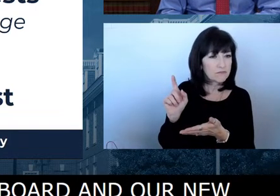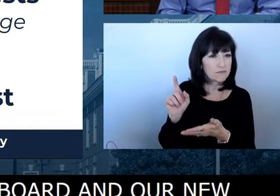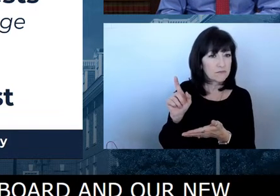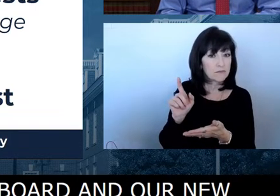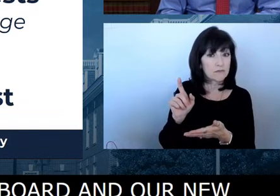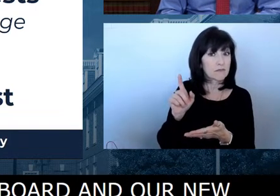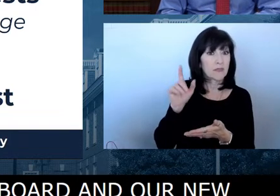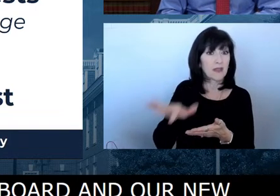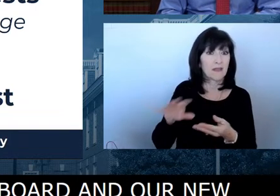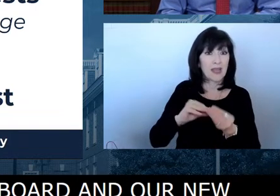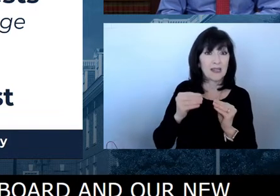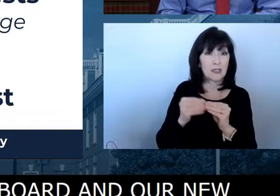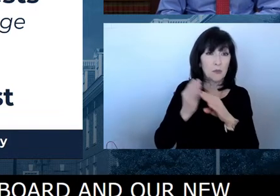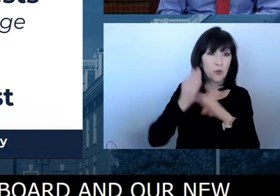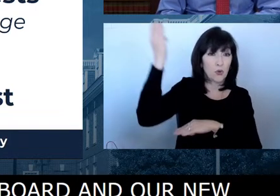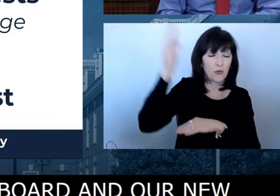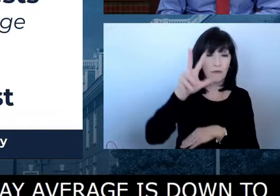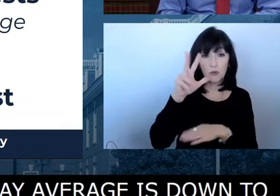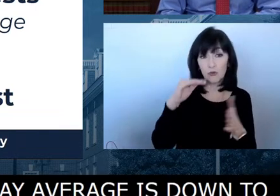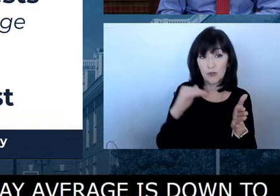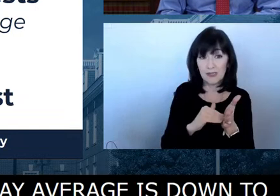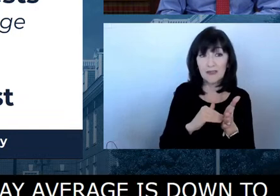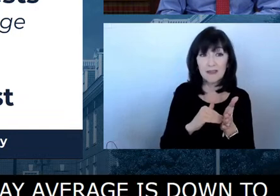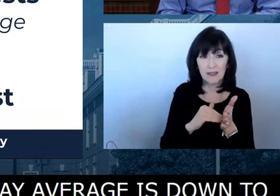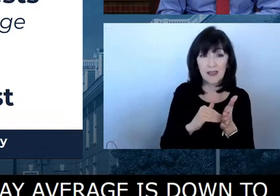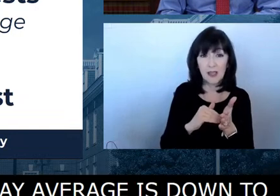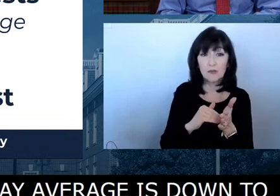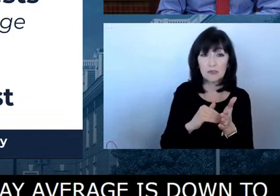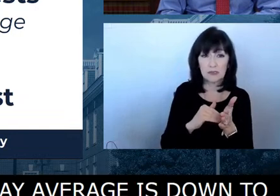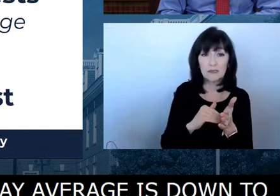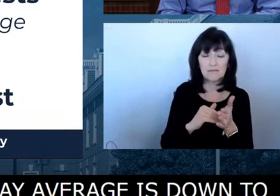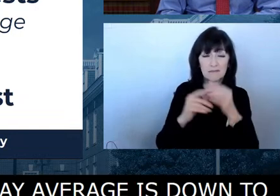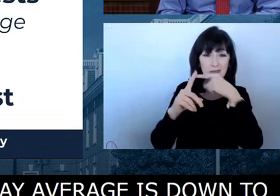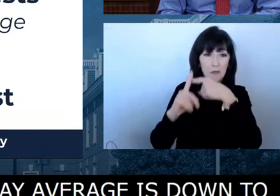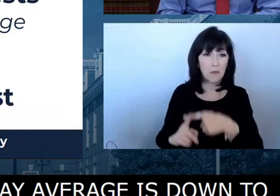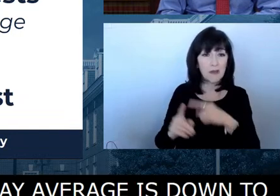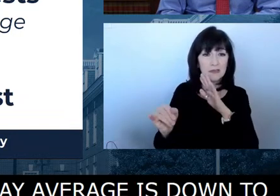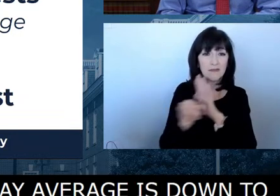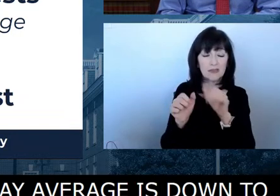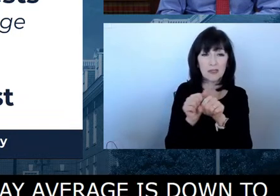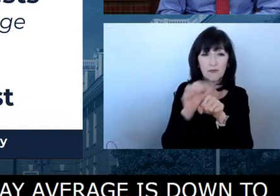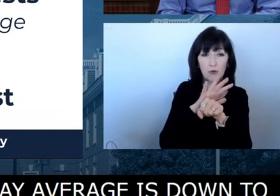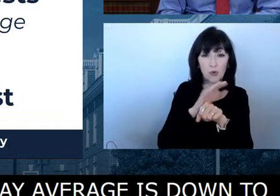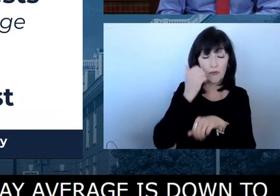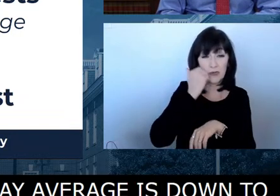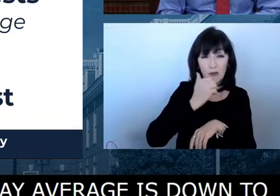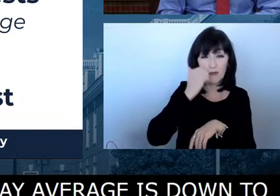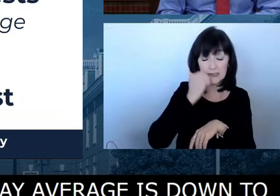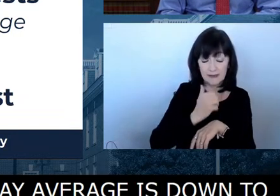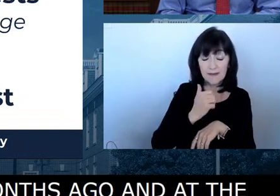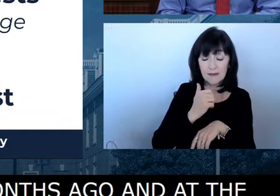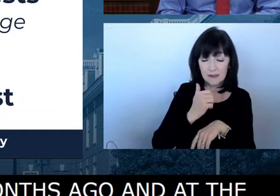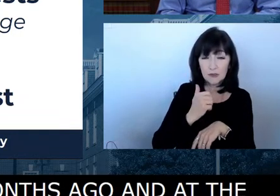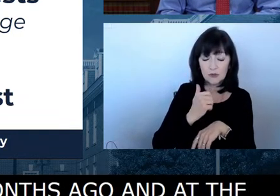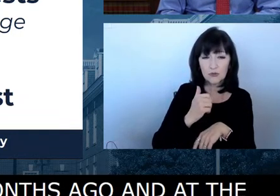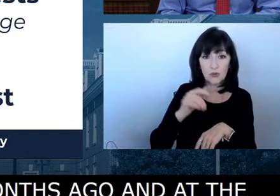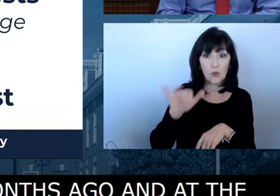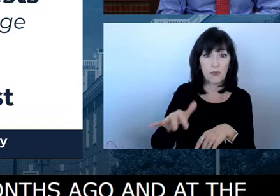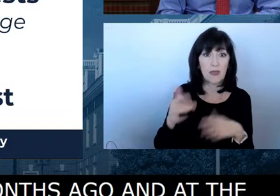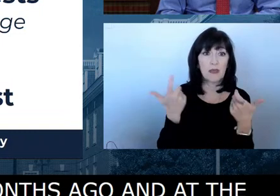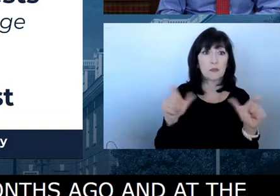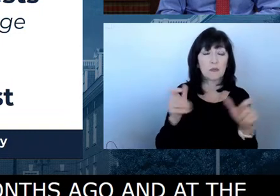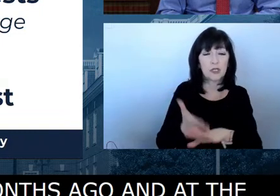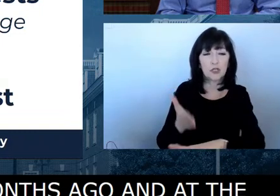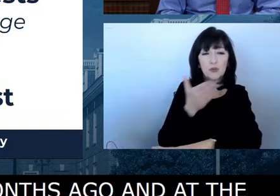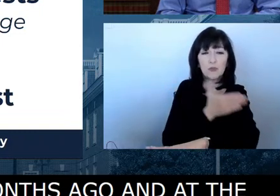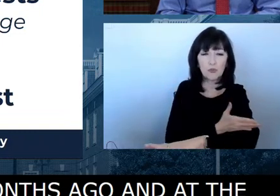,000, over 3,000 cases per day on a seven-day moving average. So significant improvement there. To